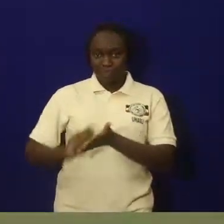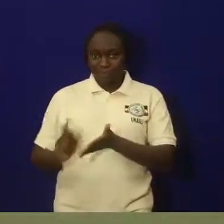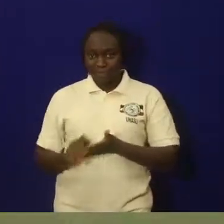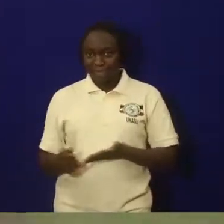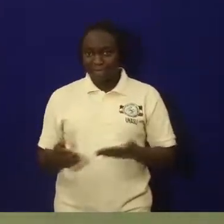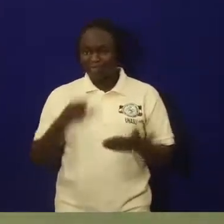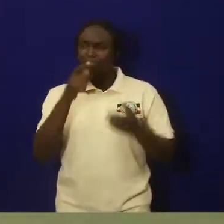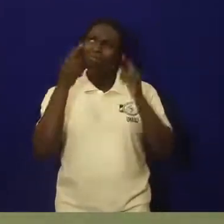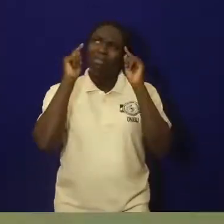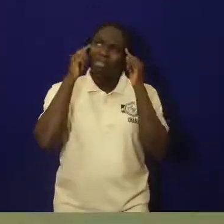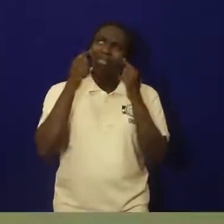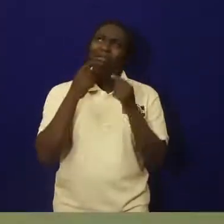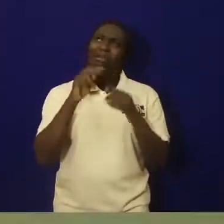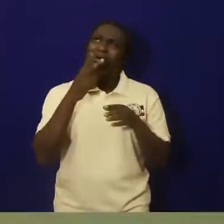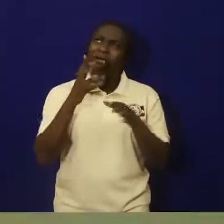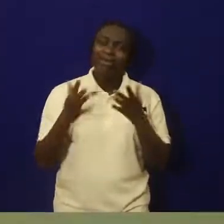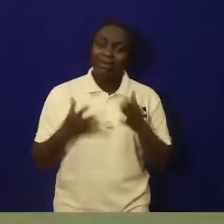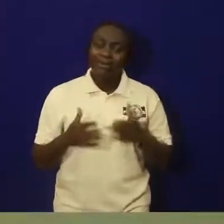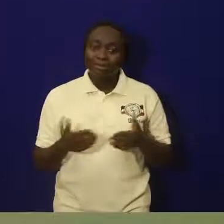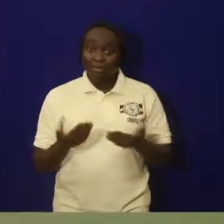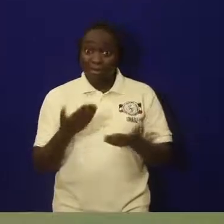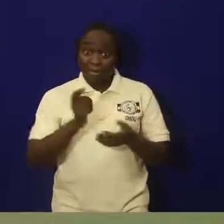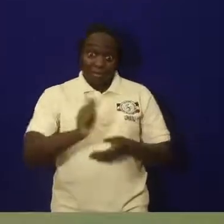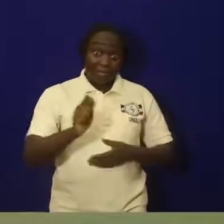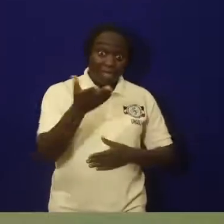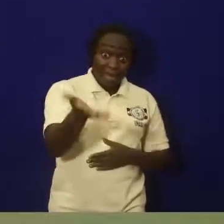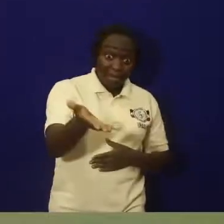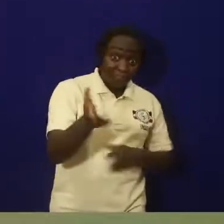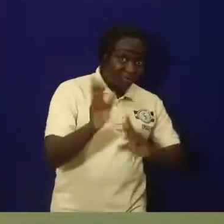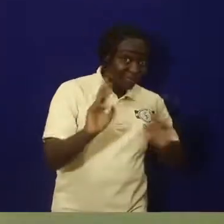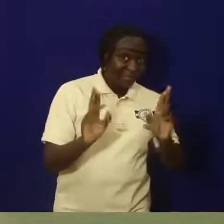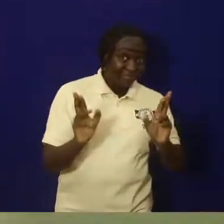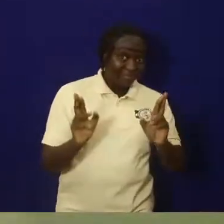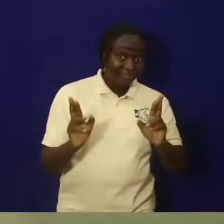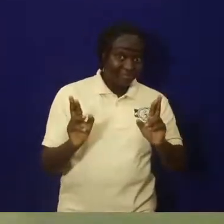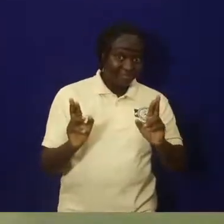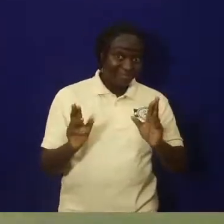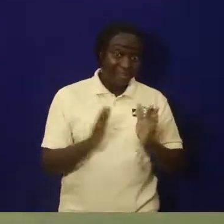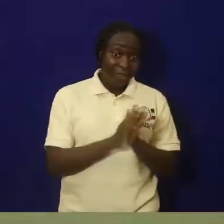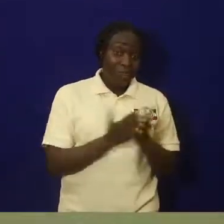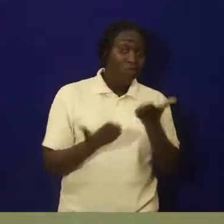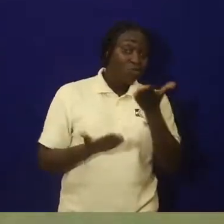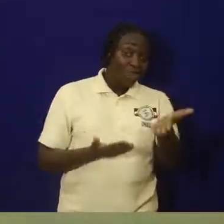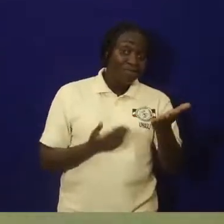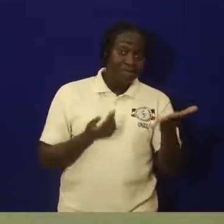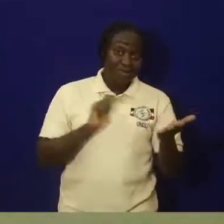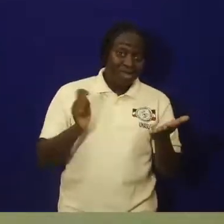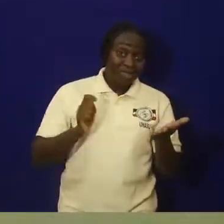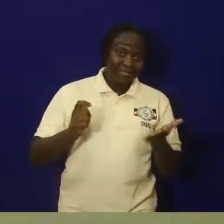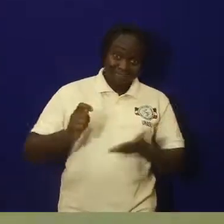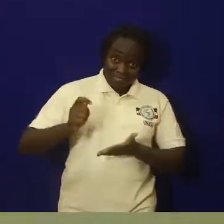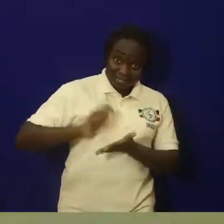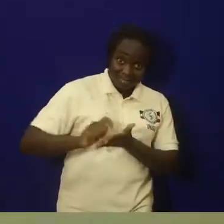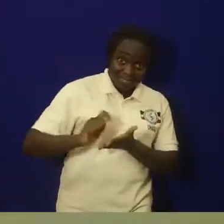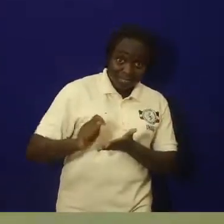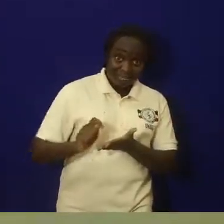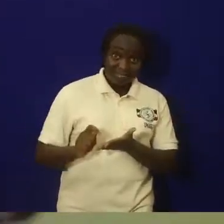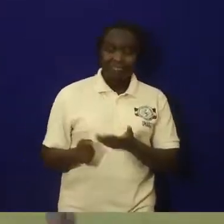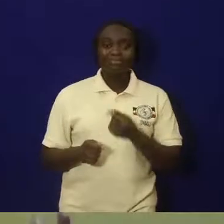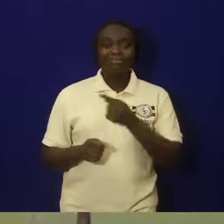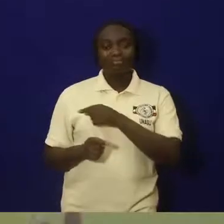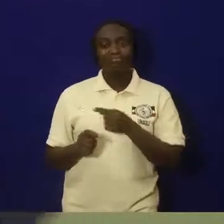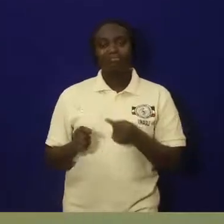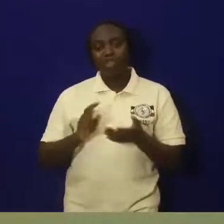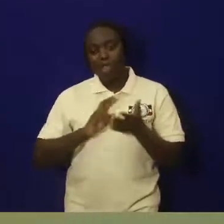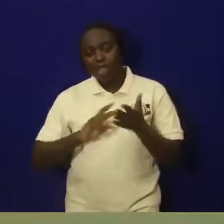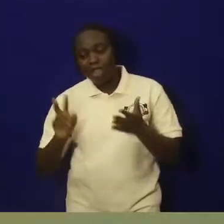think about the answers. So, if you have a pen, get it. And a book. And when I